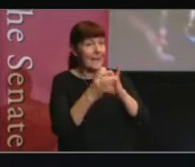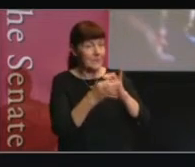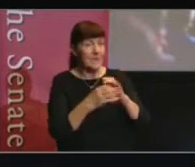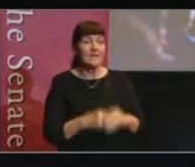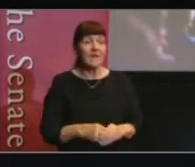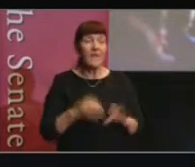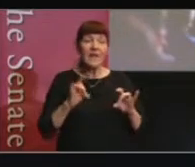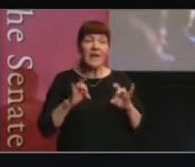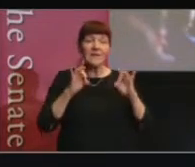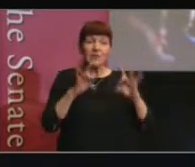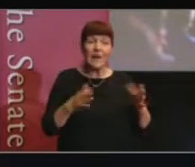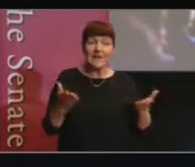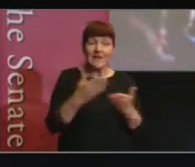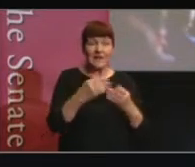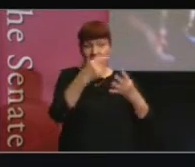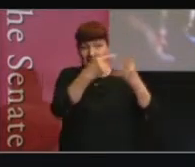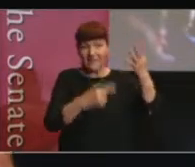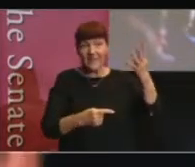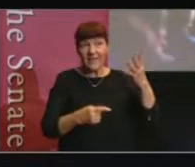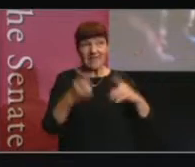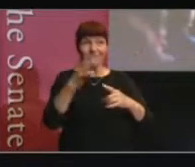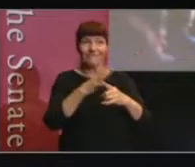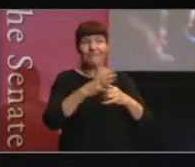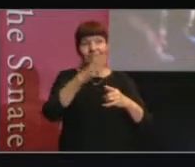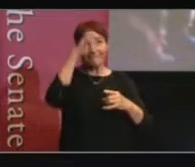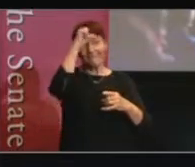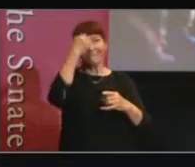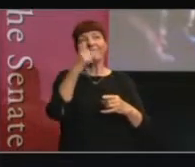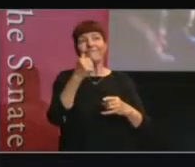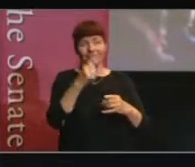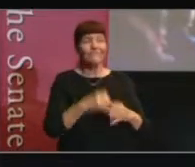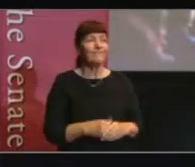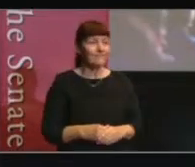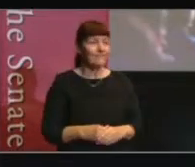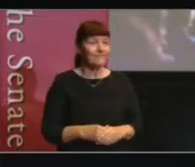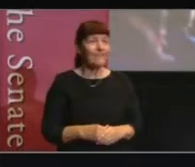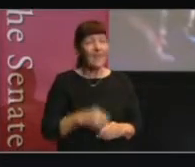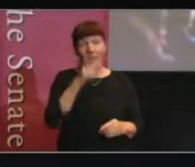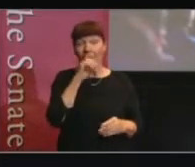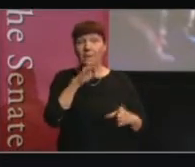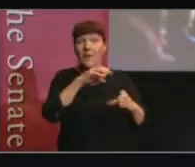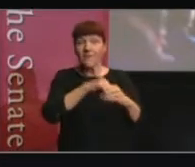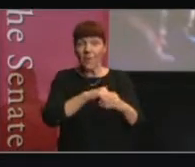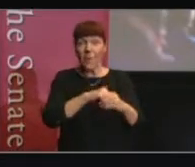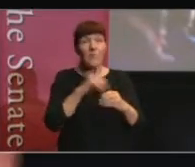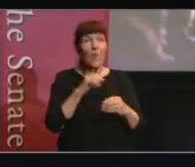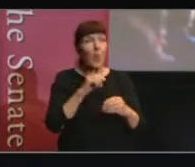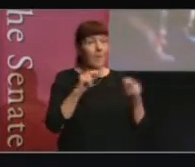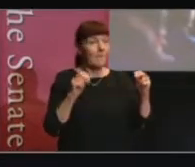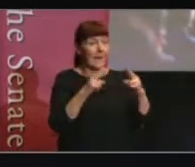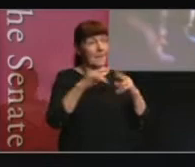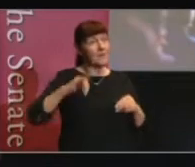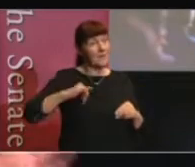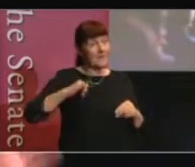discussion landed here. The people involved in this discussion were parliamentary staff and academics from all